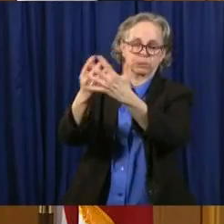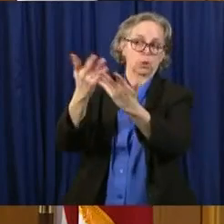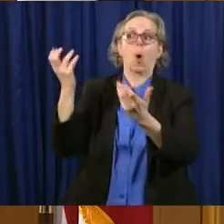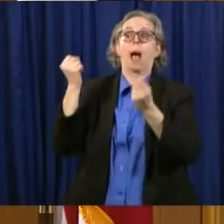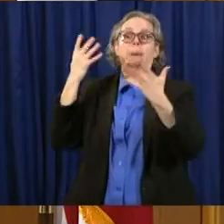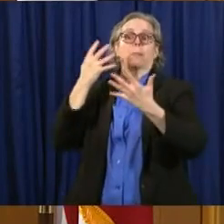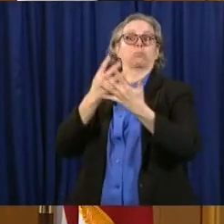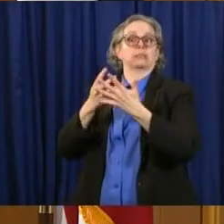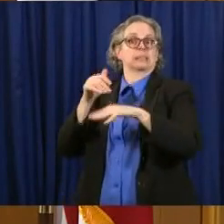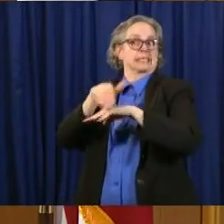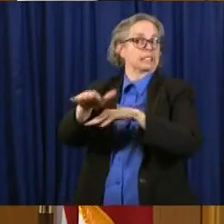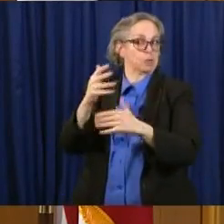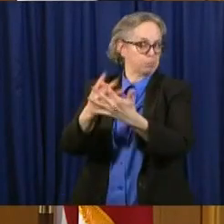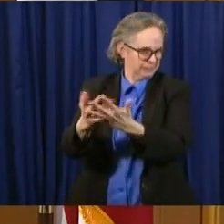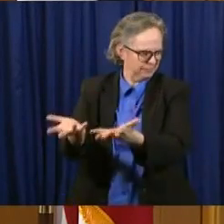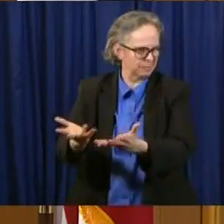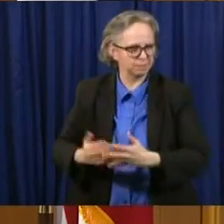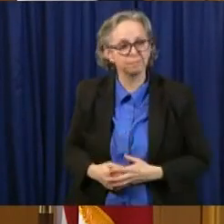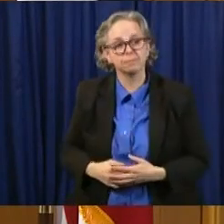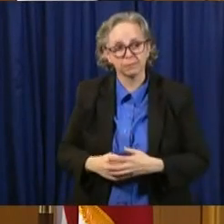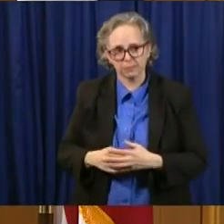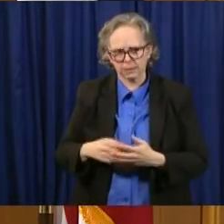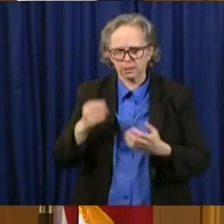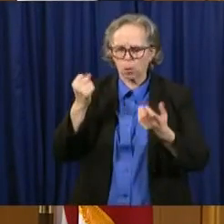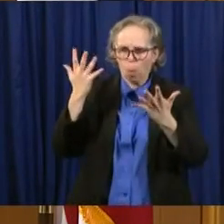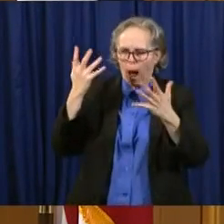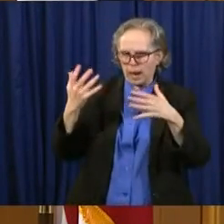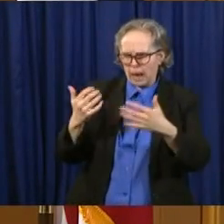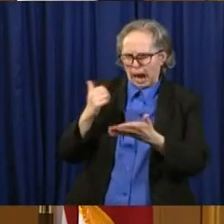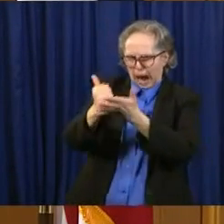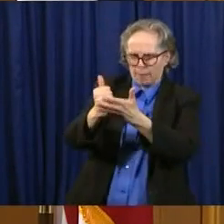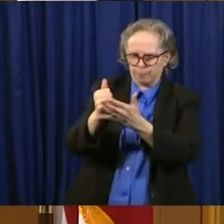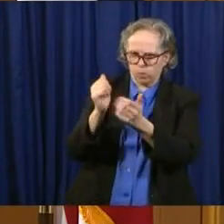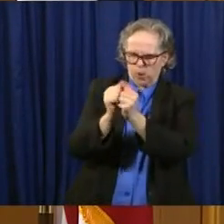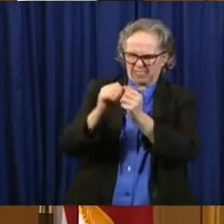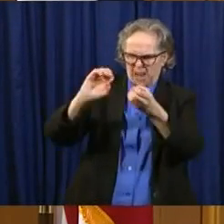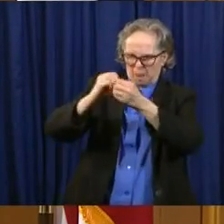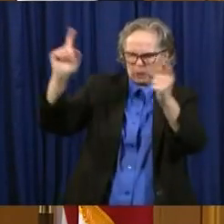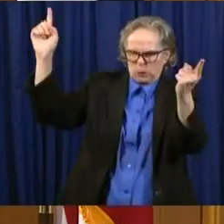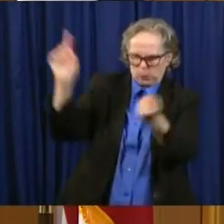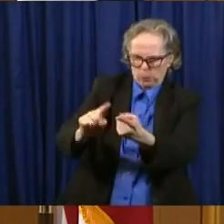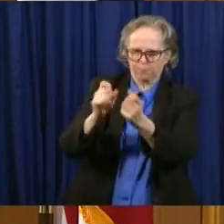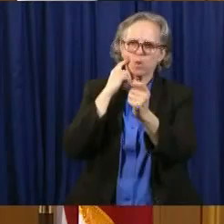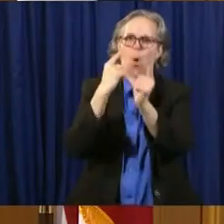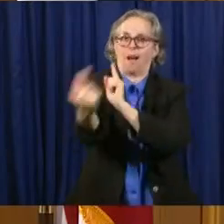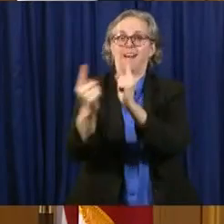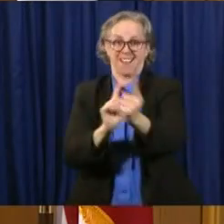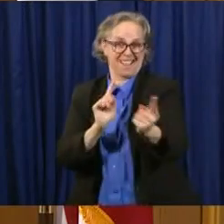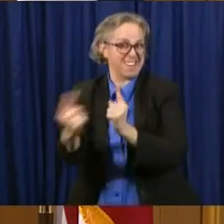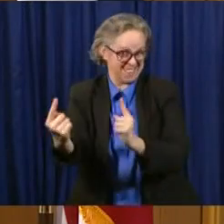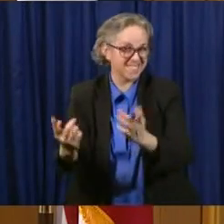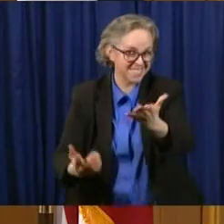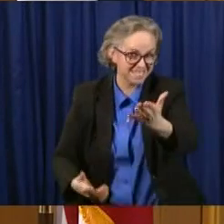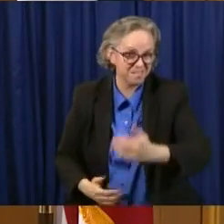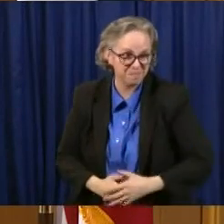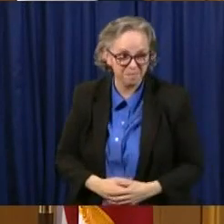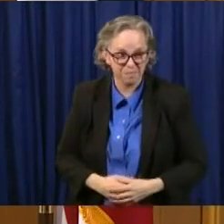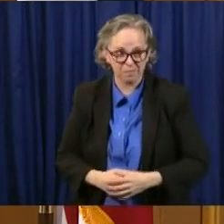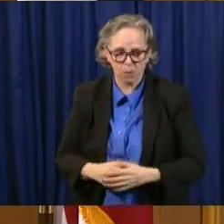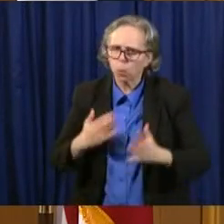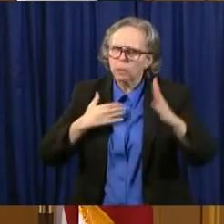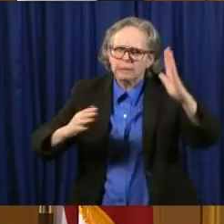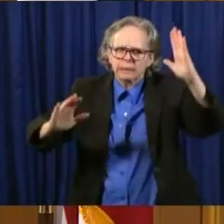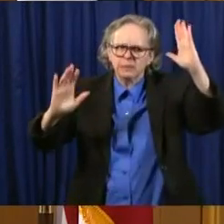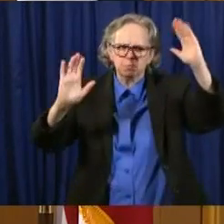room for the social distancing. Uh, we would expect those numbers to continue, uh, within the last three weeks. I think the